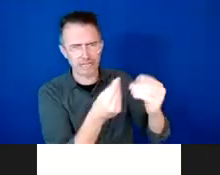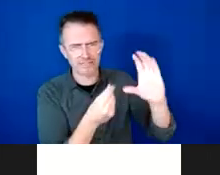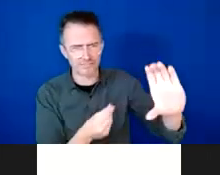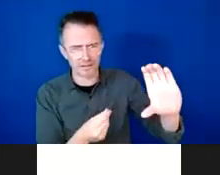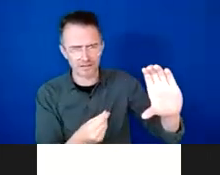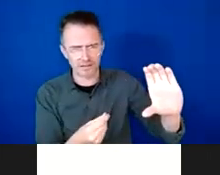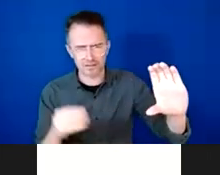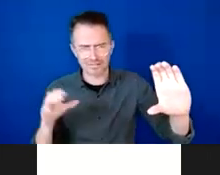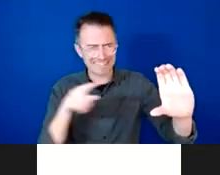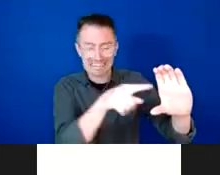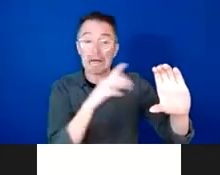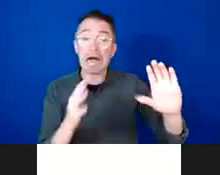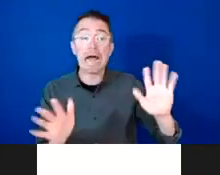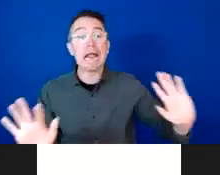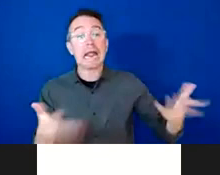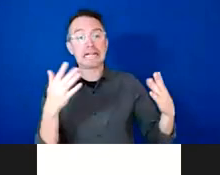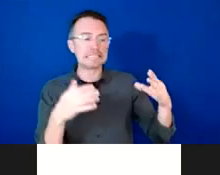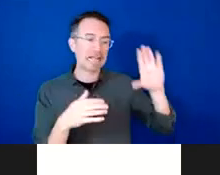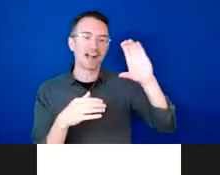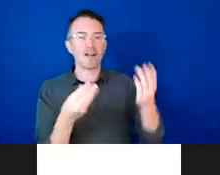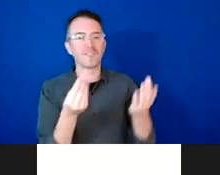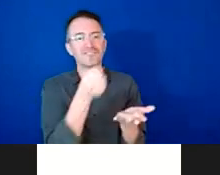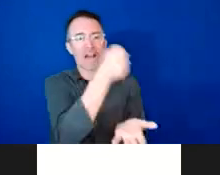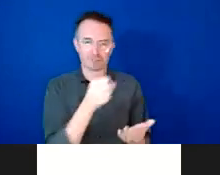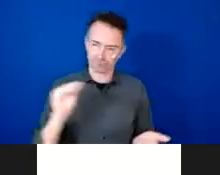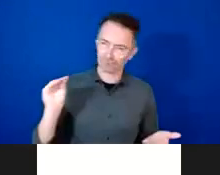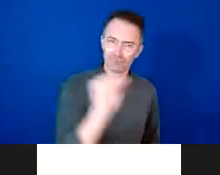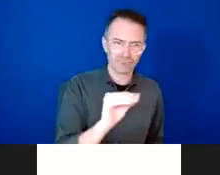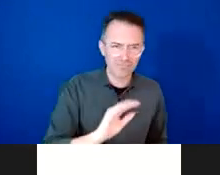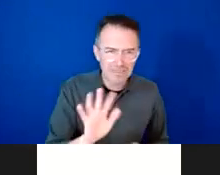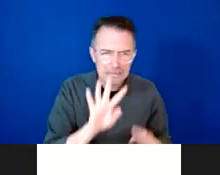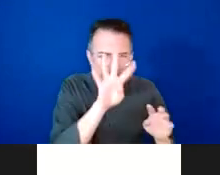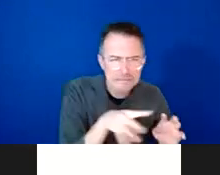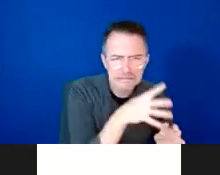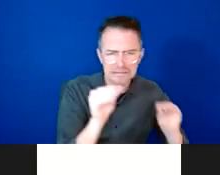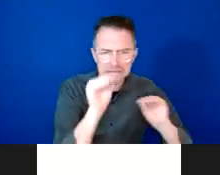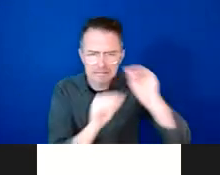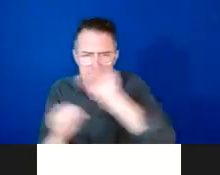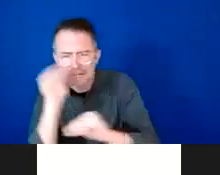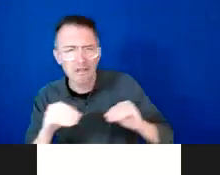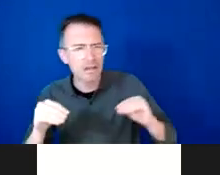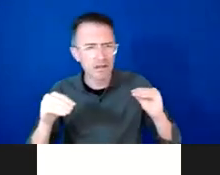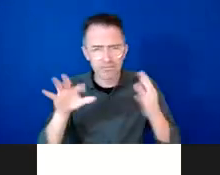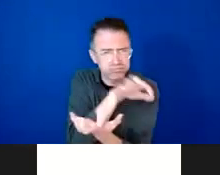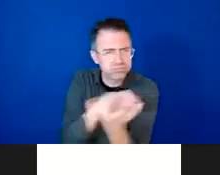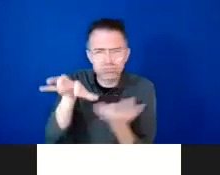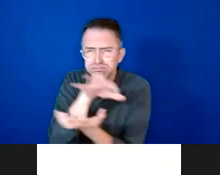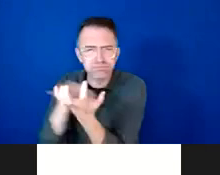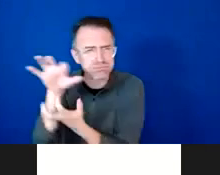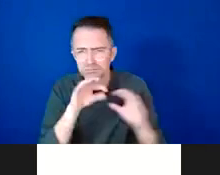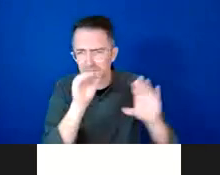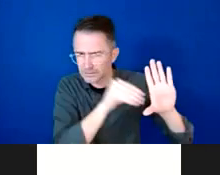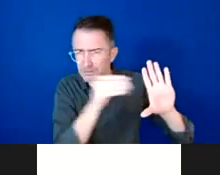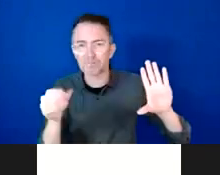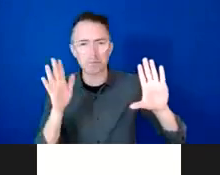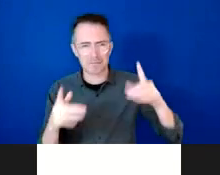proof of climate rationale and this raises a bigger question which is in my mind that really the mechanisms that we have for providing